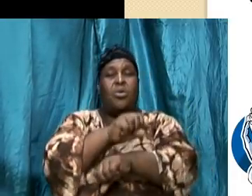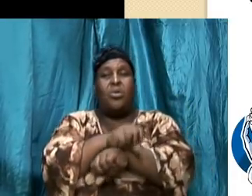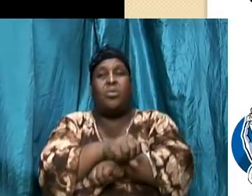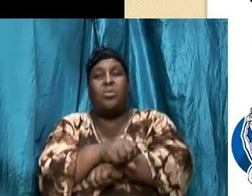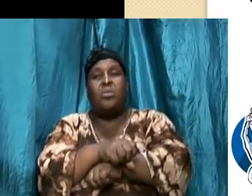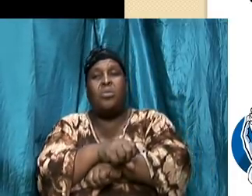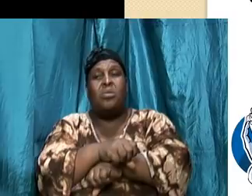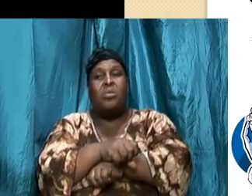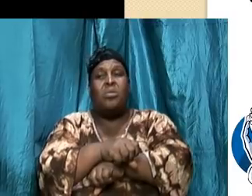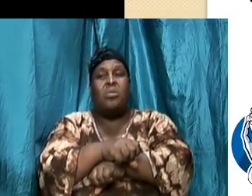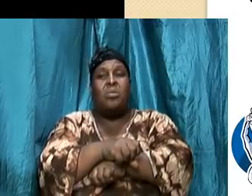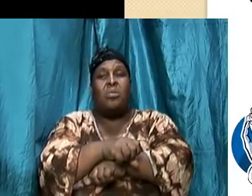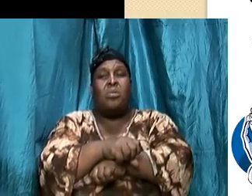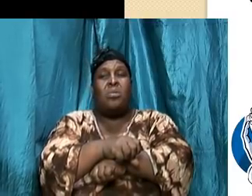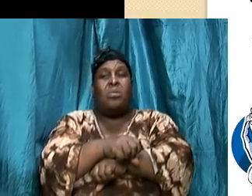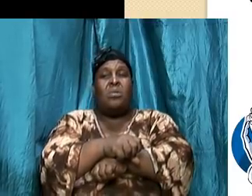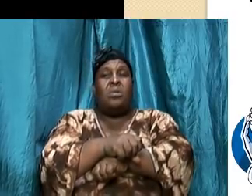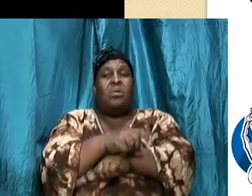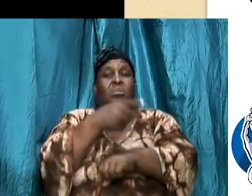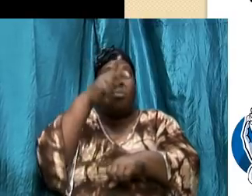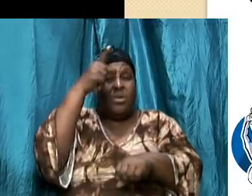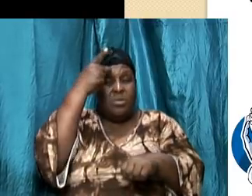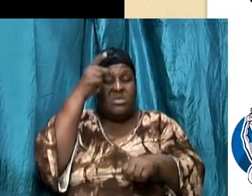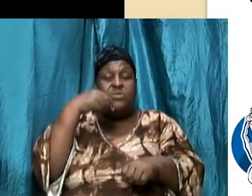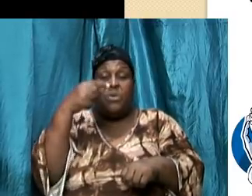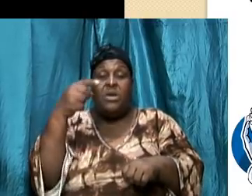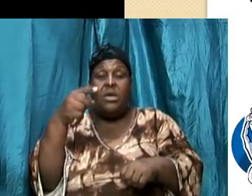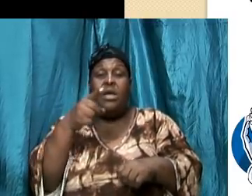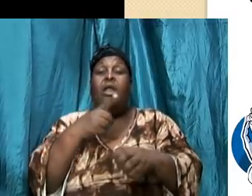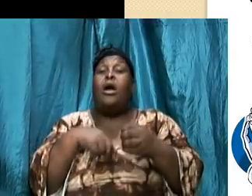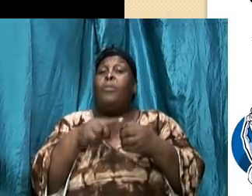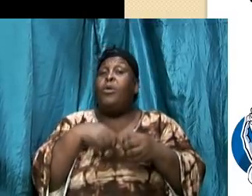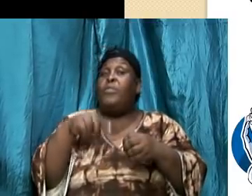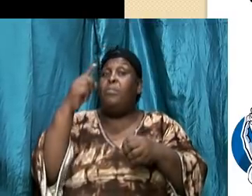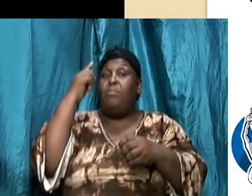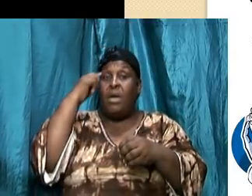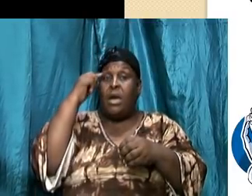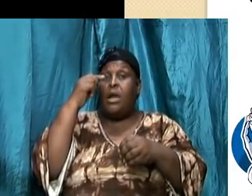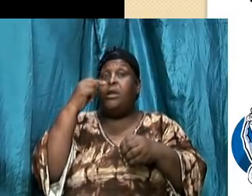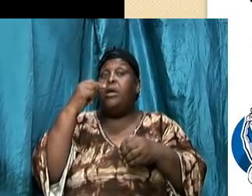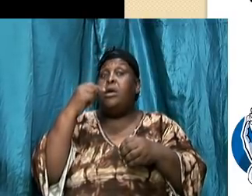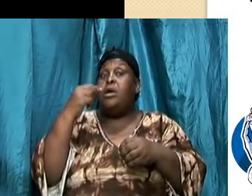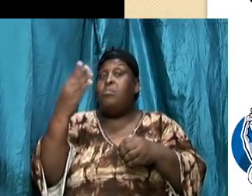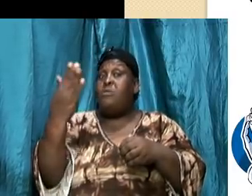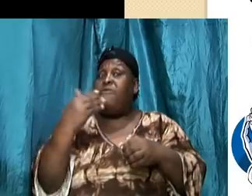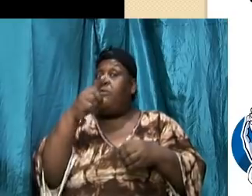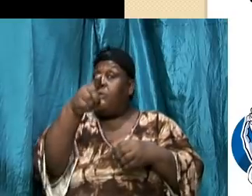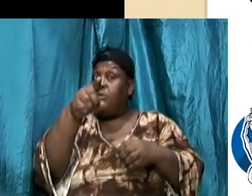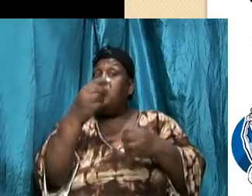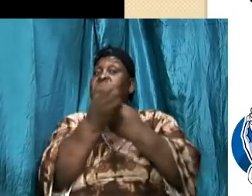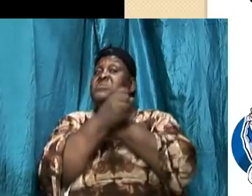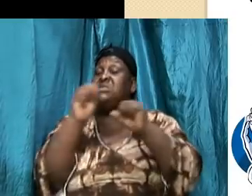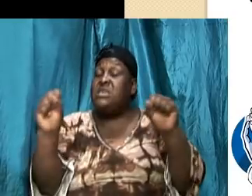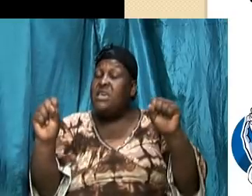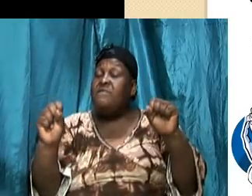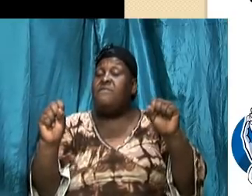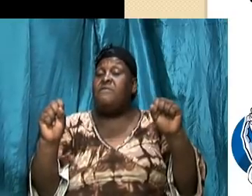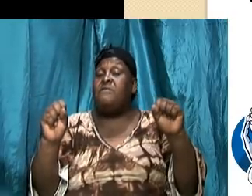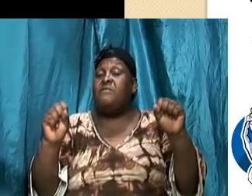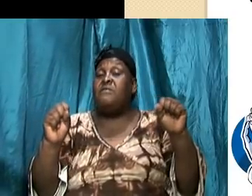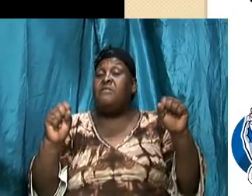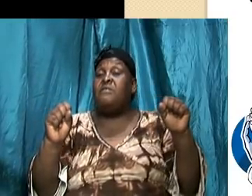the mind before one gets saved so follow me now you know so he's talking about the mind these are carnal mind this is the natural mind